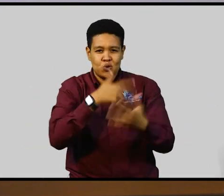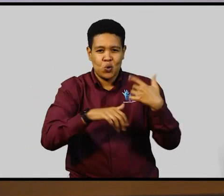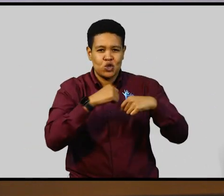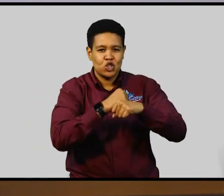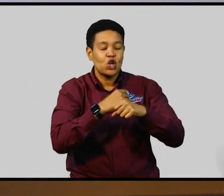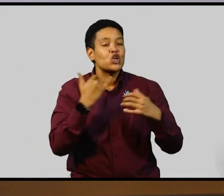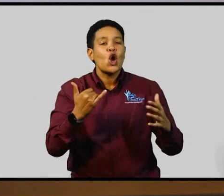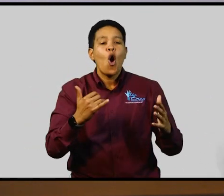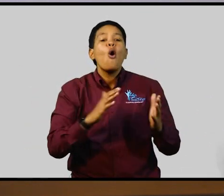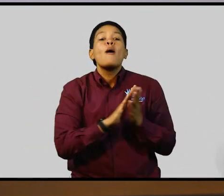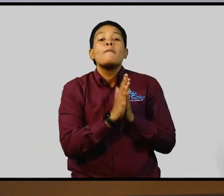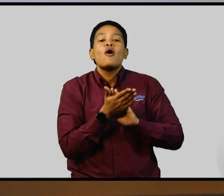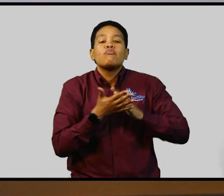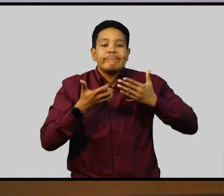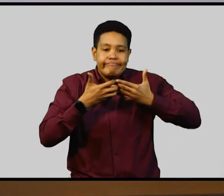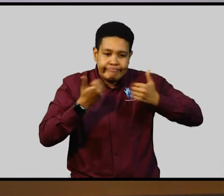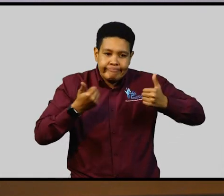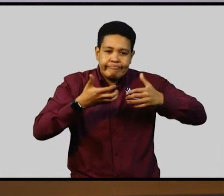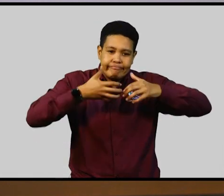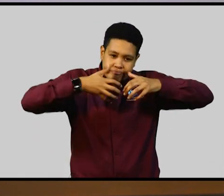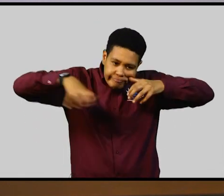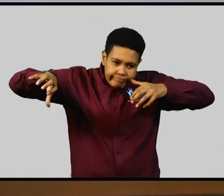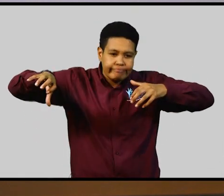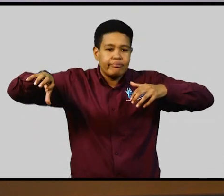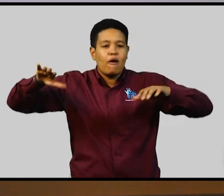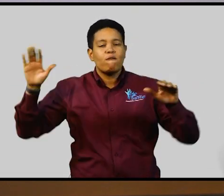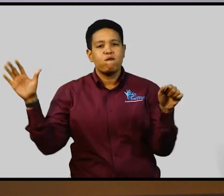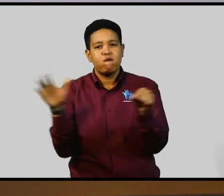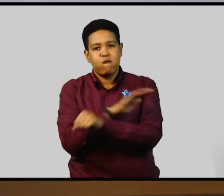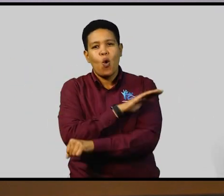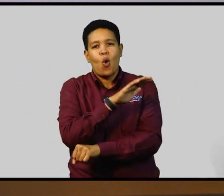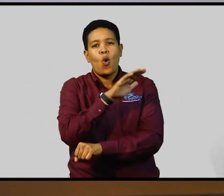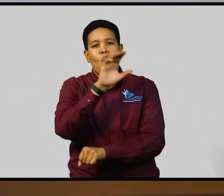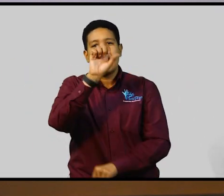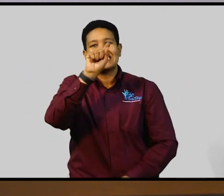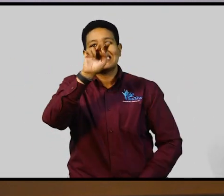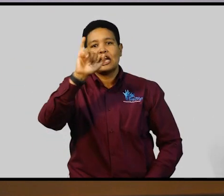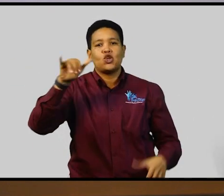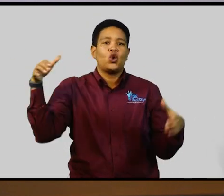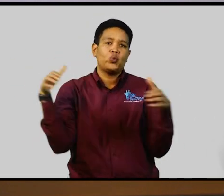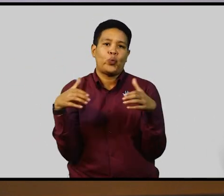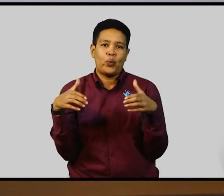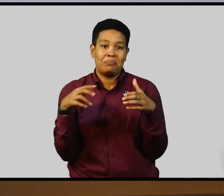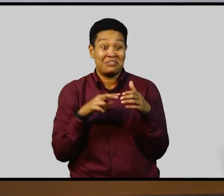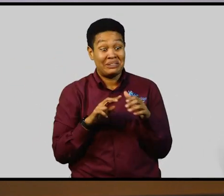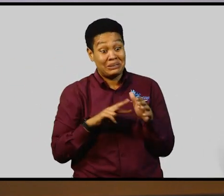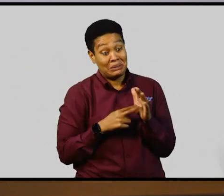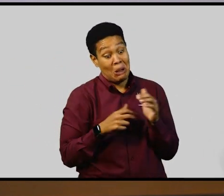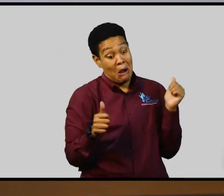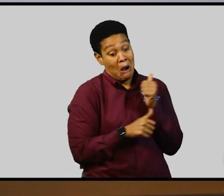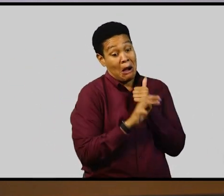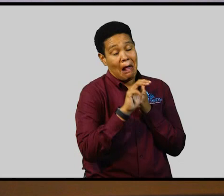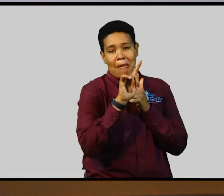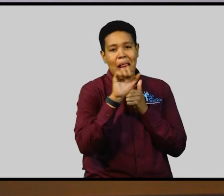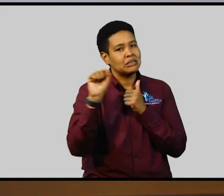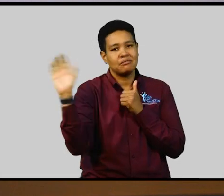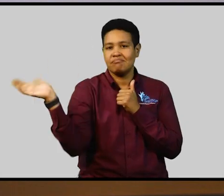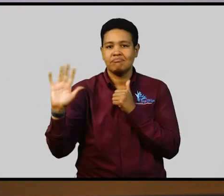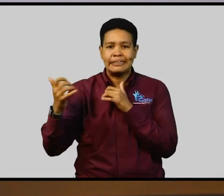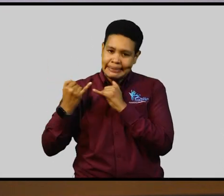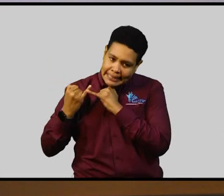It will now evolve into a full statutory entity where it functions